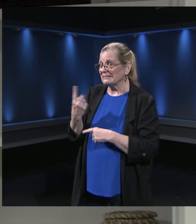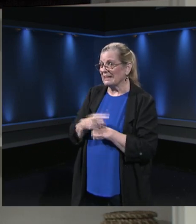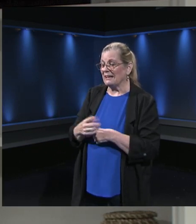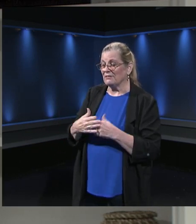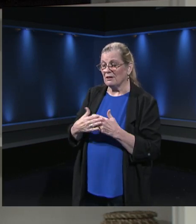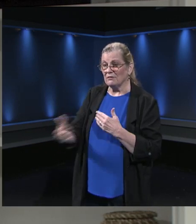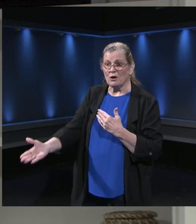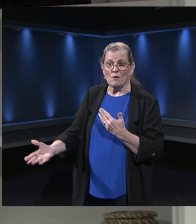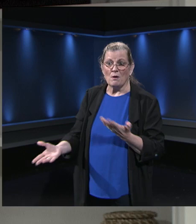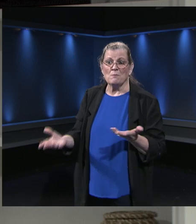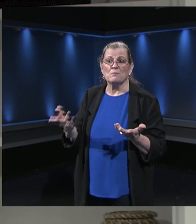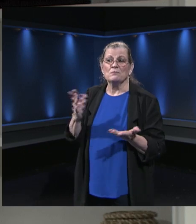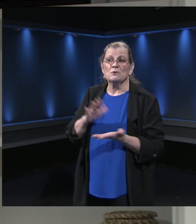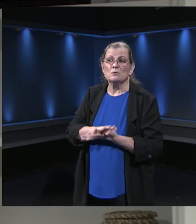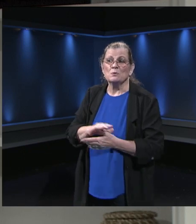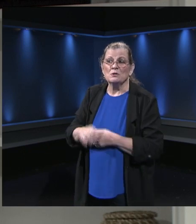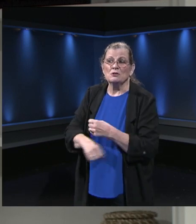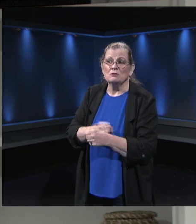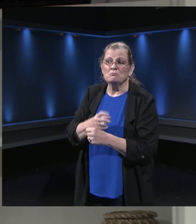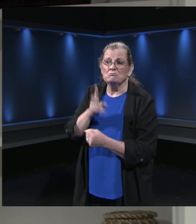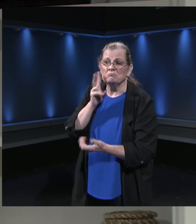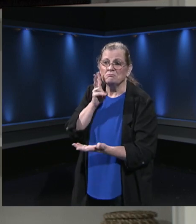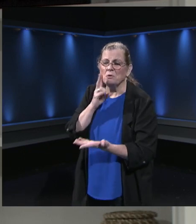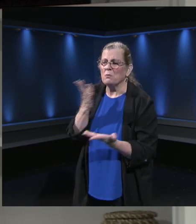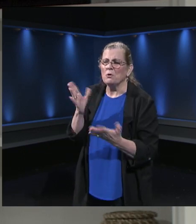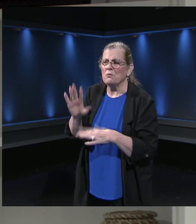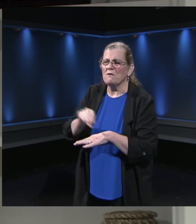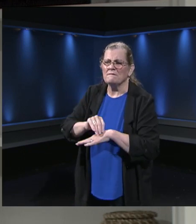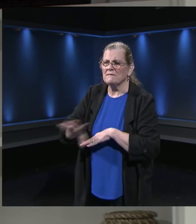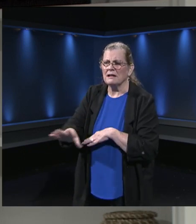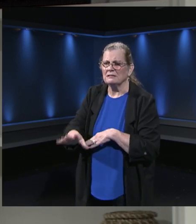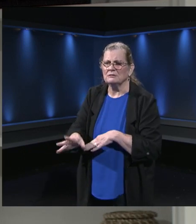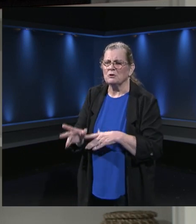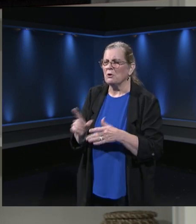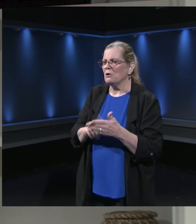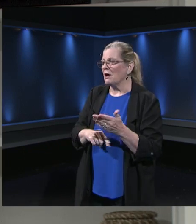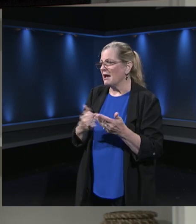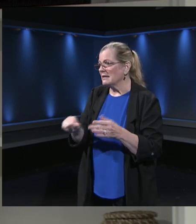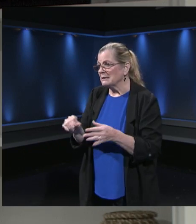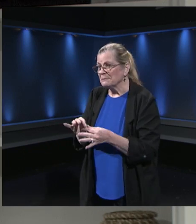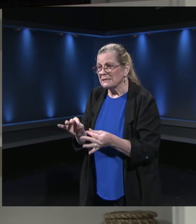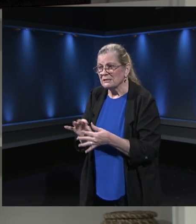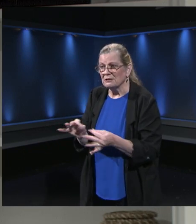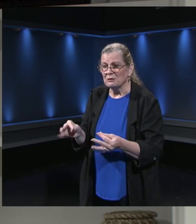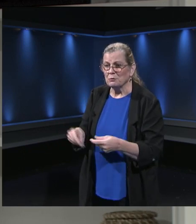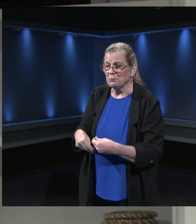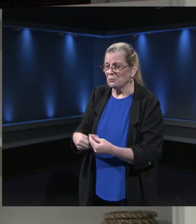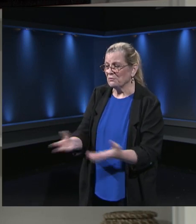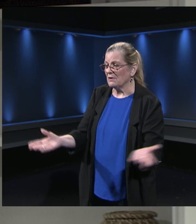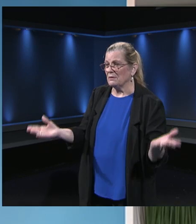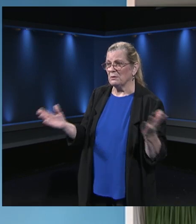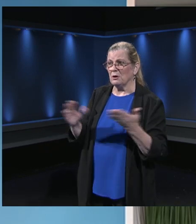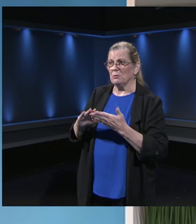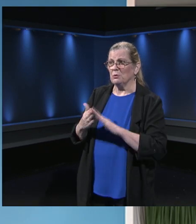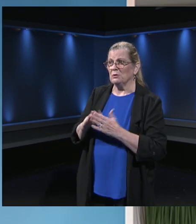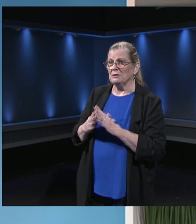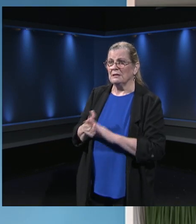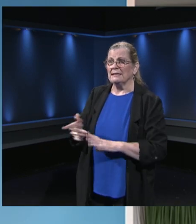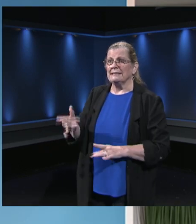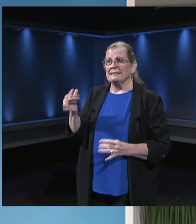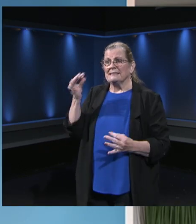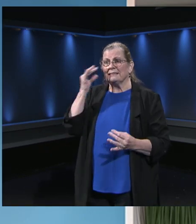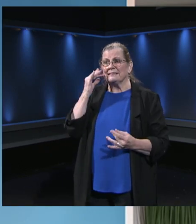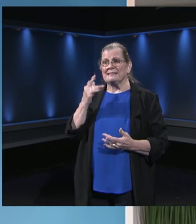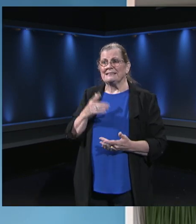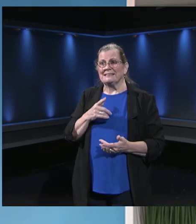school year. What advice, what message do you want to give our community this evening? Well,